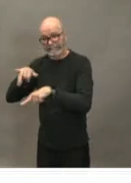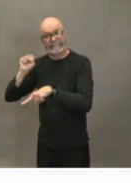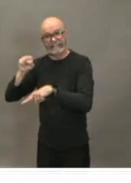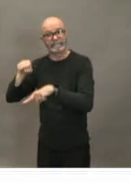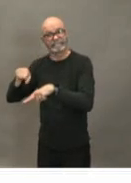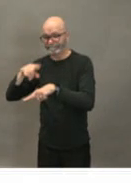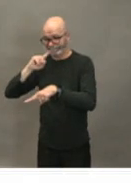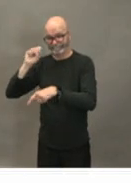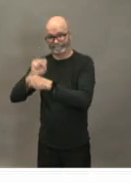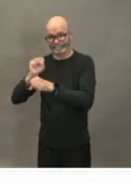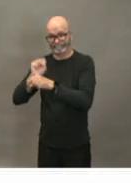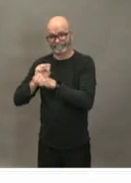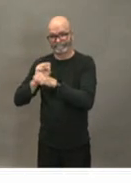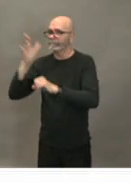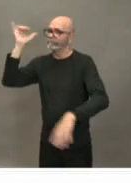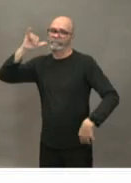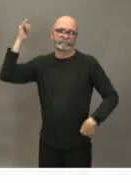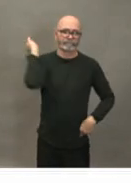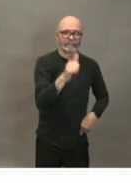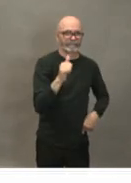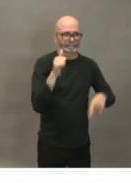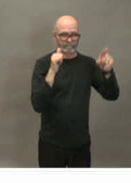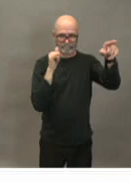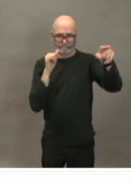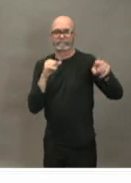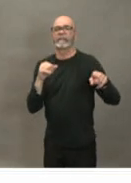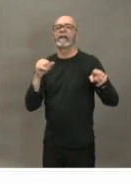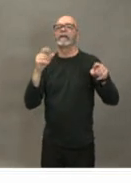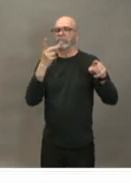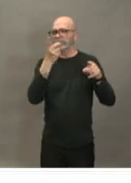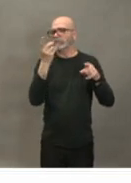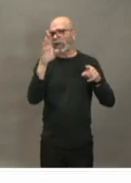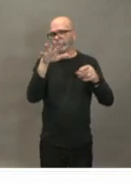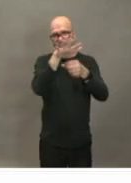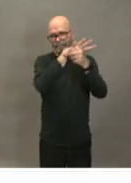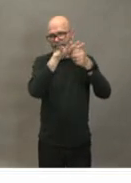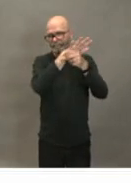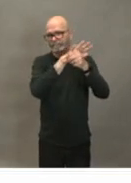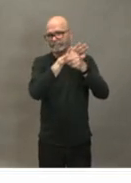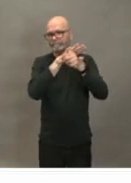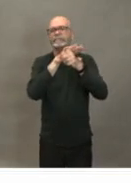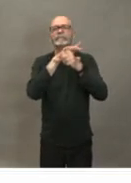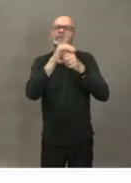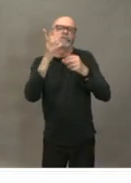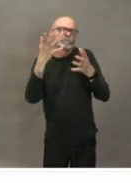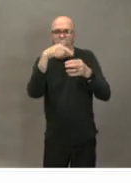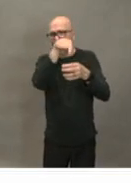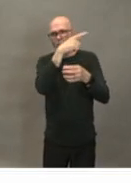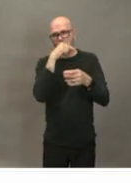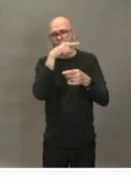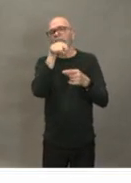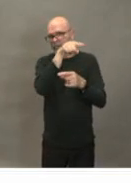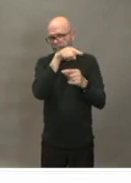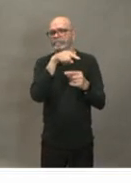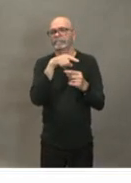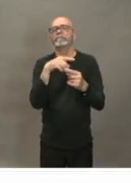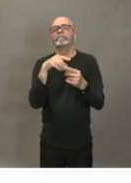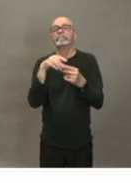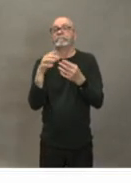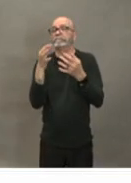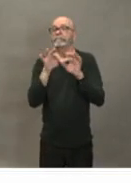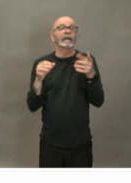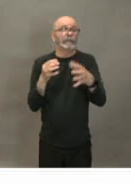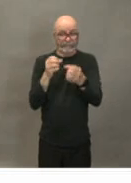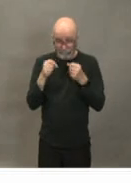jason or his colleague dr tatchett who can't be who's can't be here today the first call that they're going to make is to